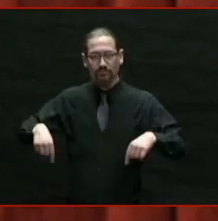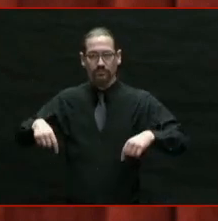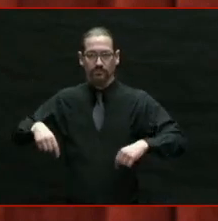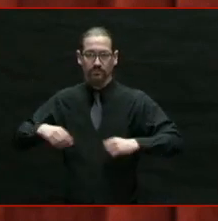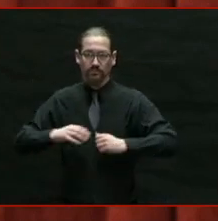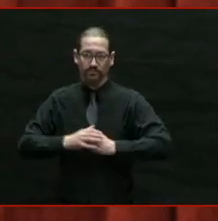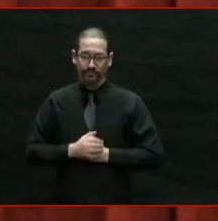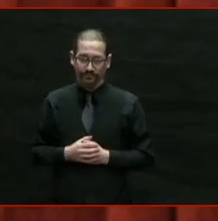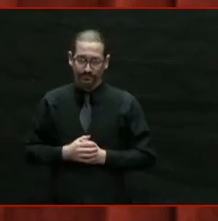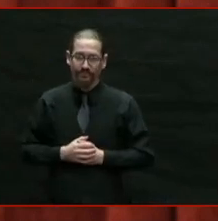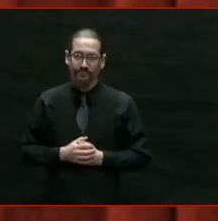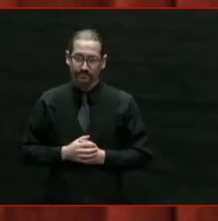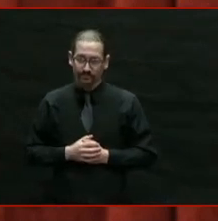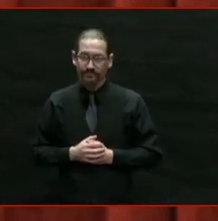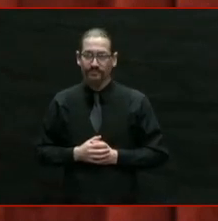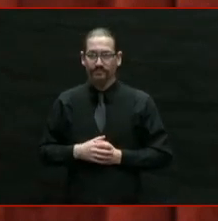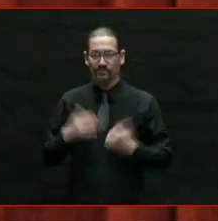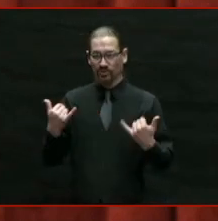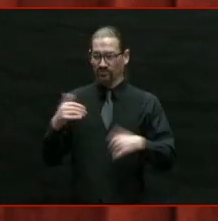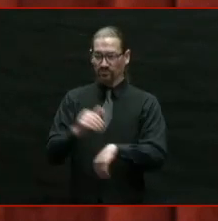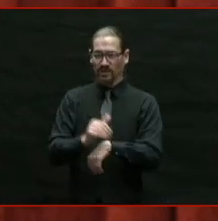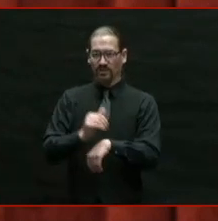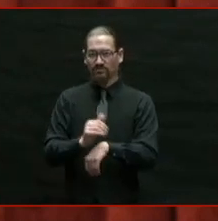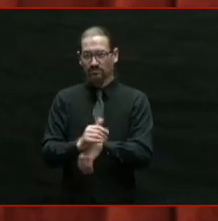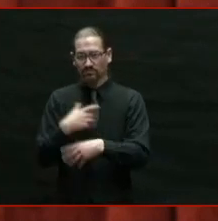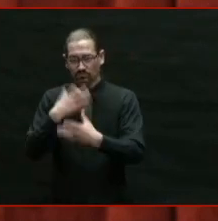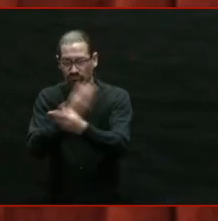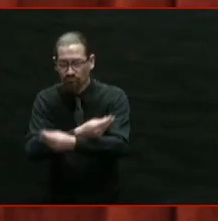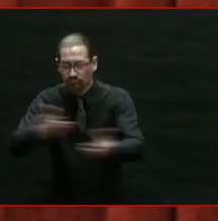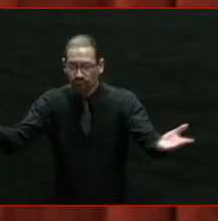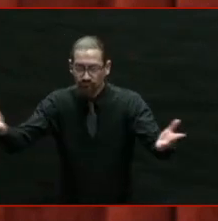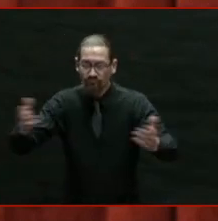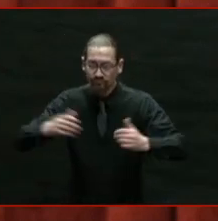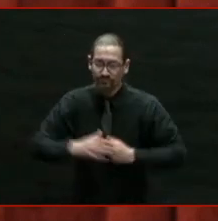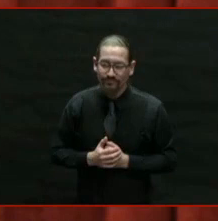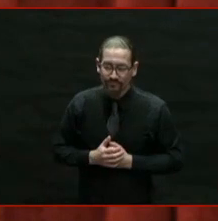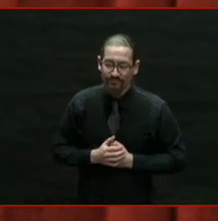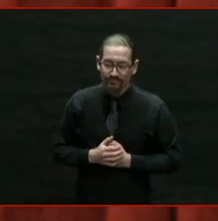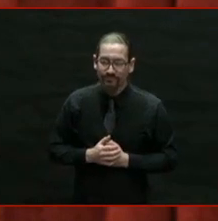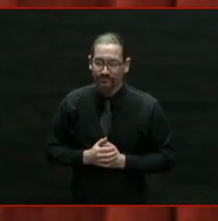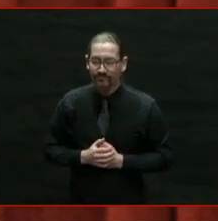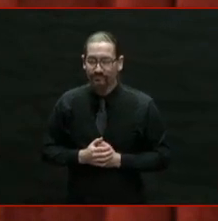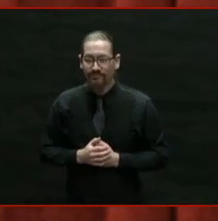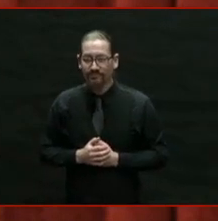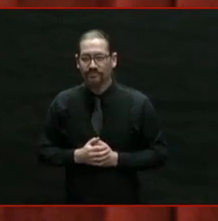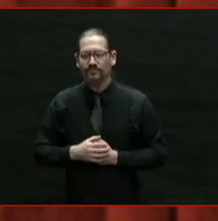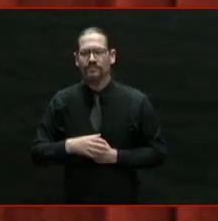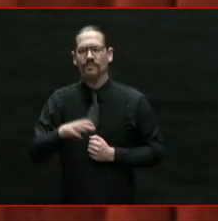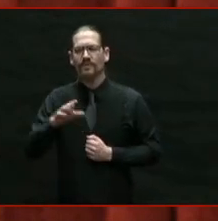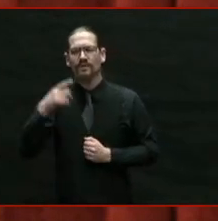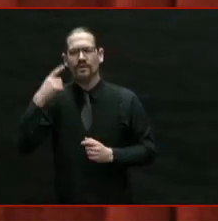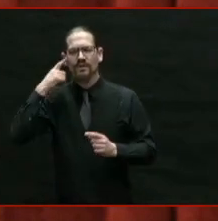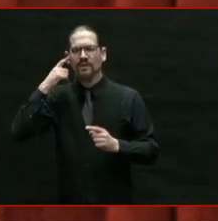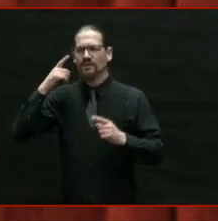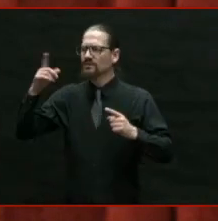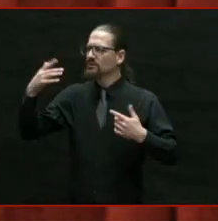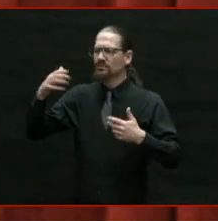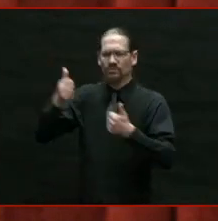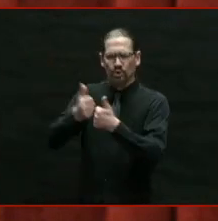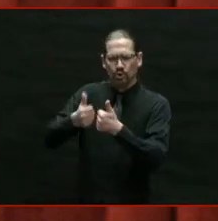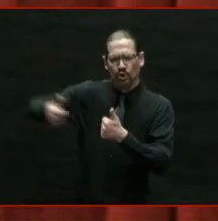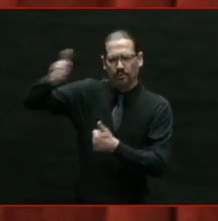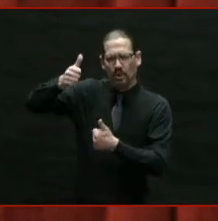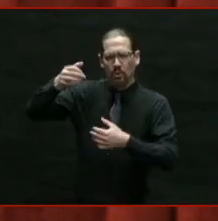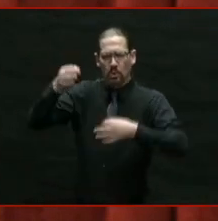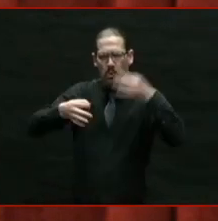And tonight I want you to know that for the first time ever in our state's history, the Rhode Island Supreme